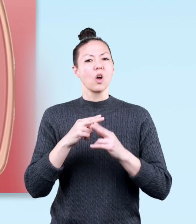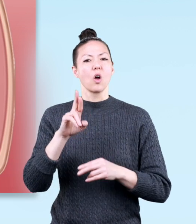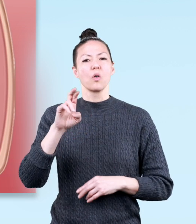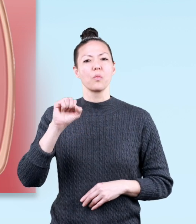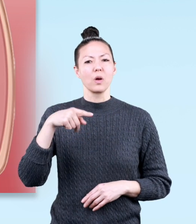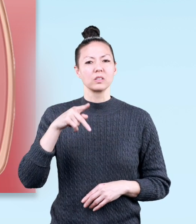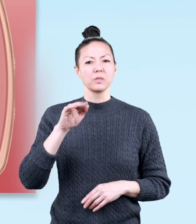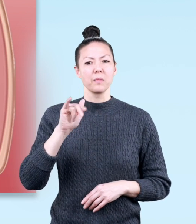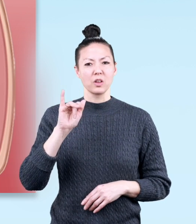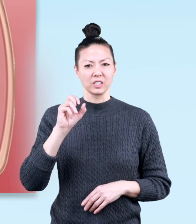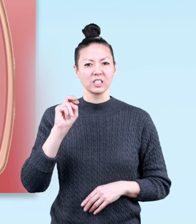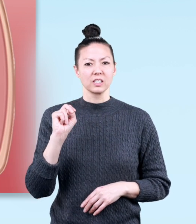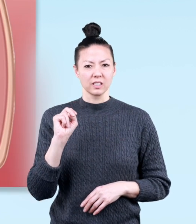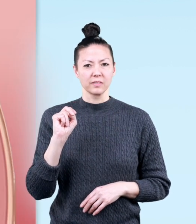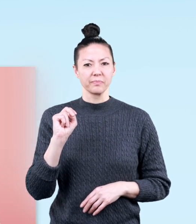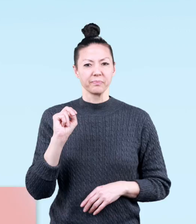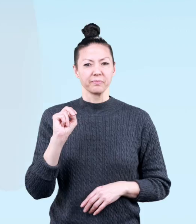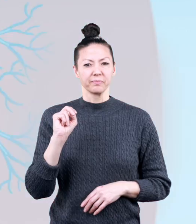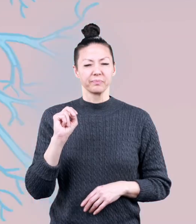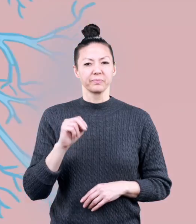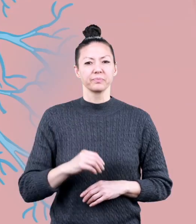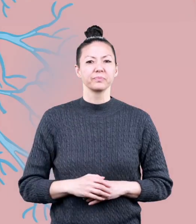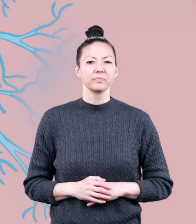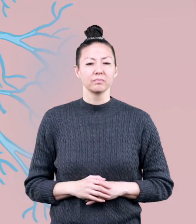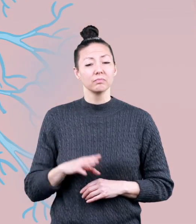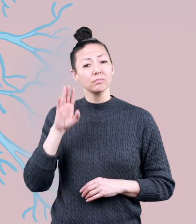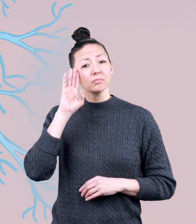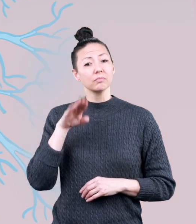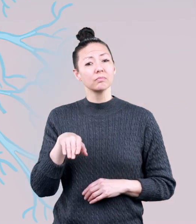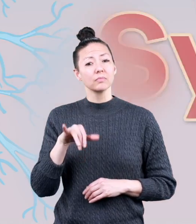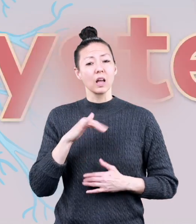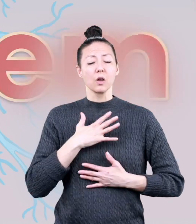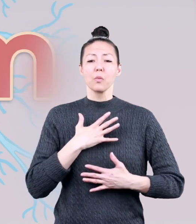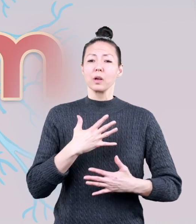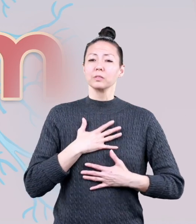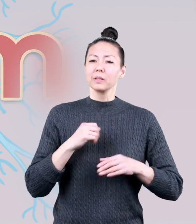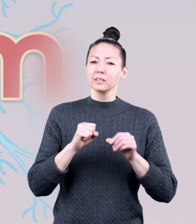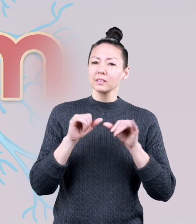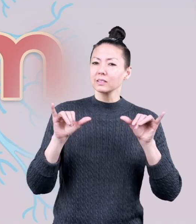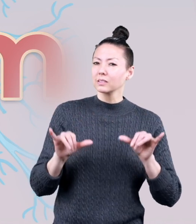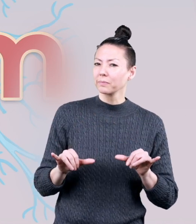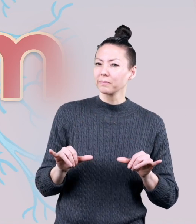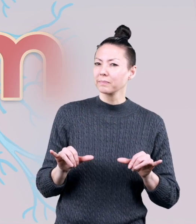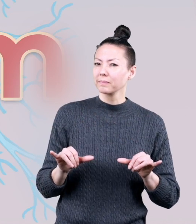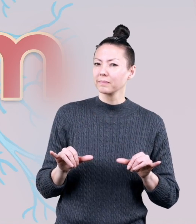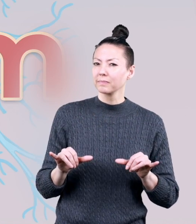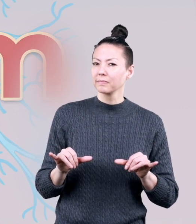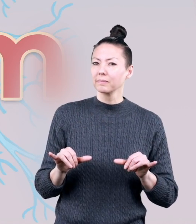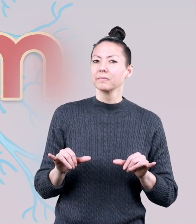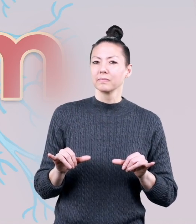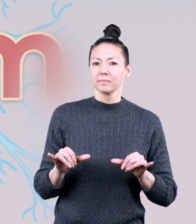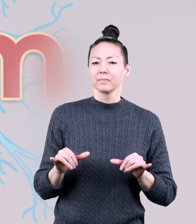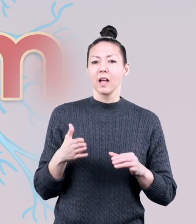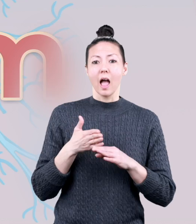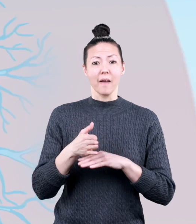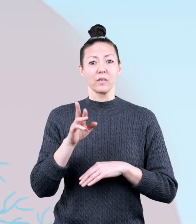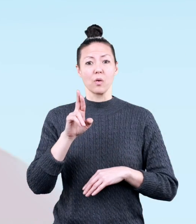is called respiration. You know, like the respiratory system?